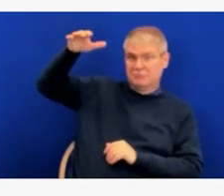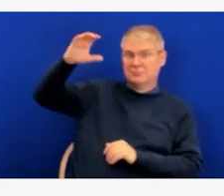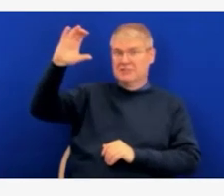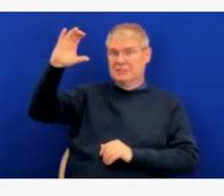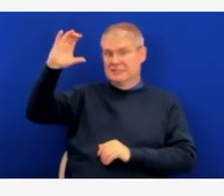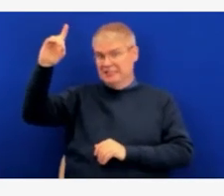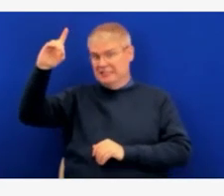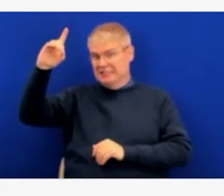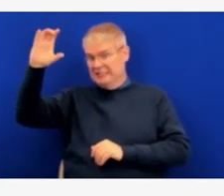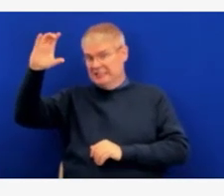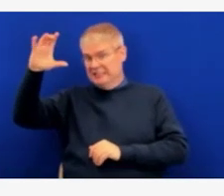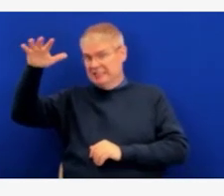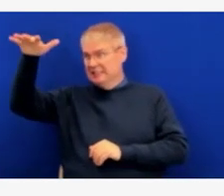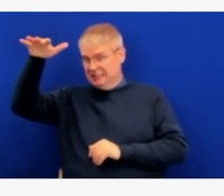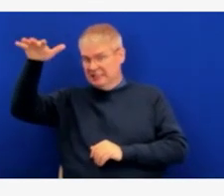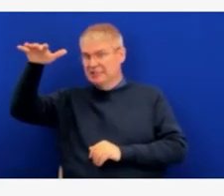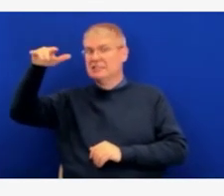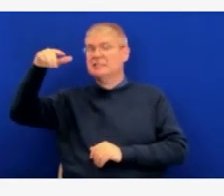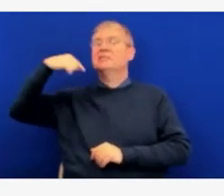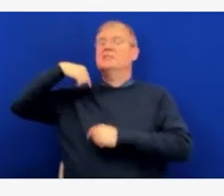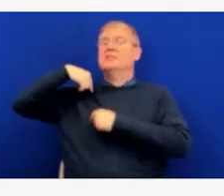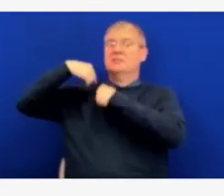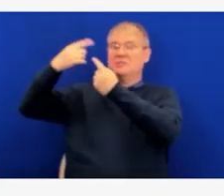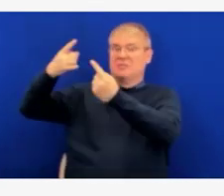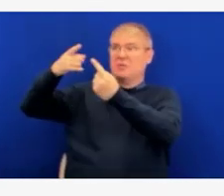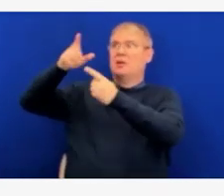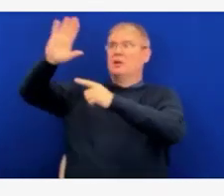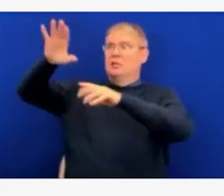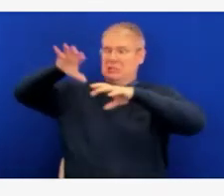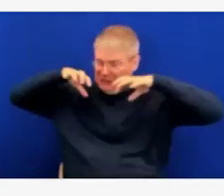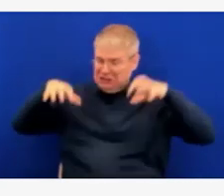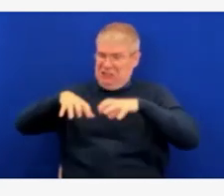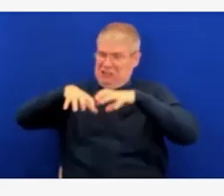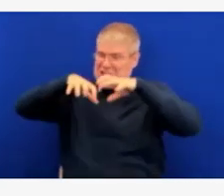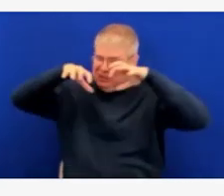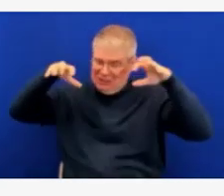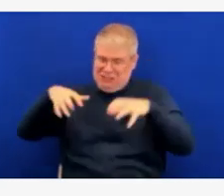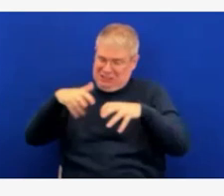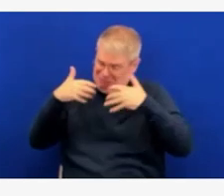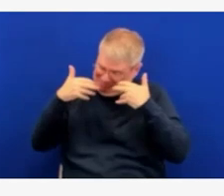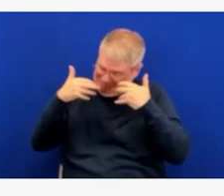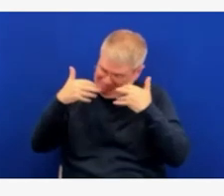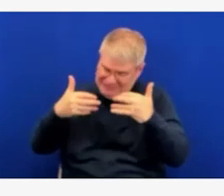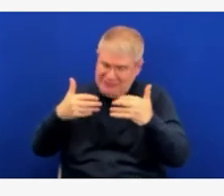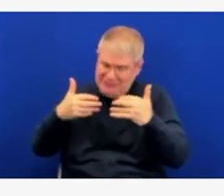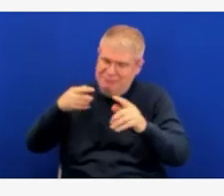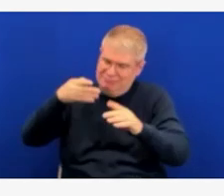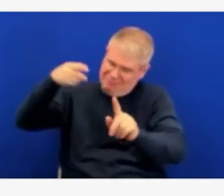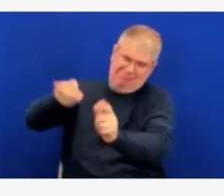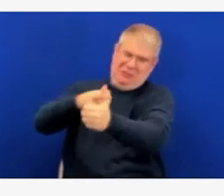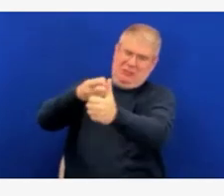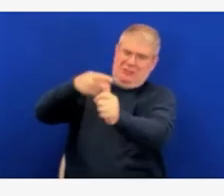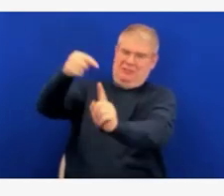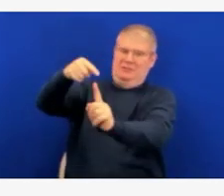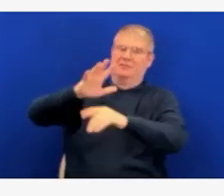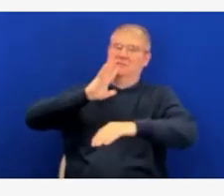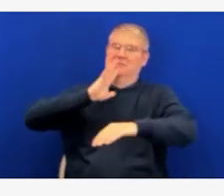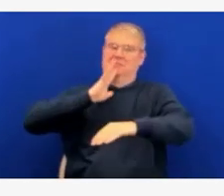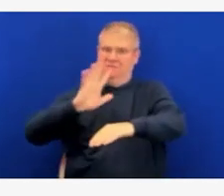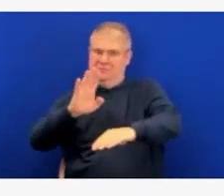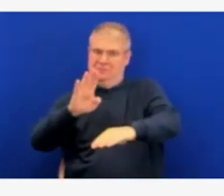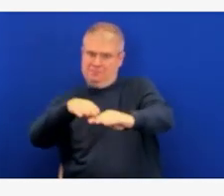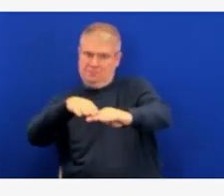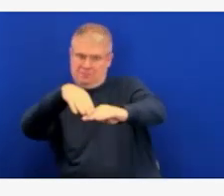years old for actually quite some time. We've been talking about this since May and planning for it,